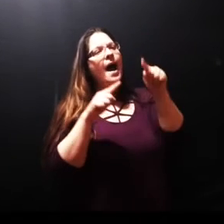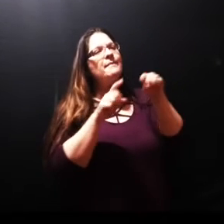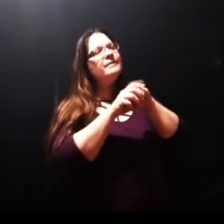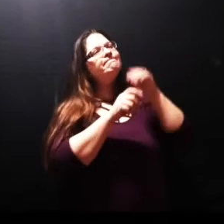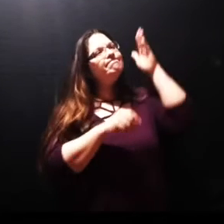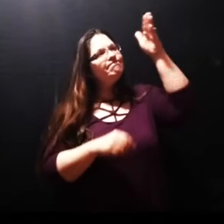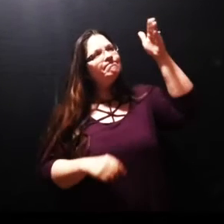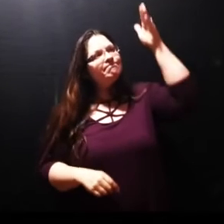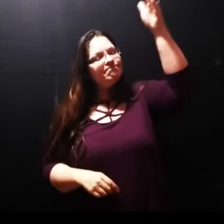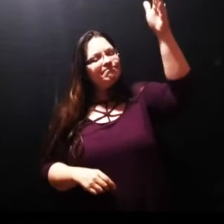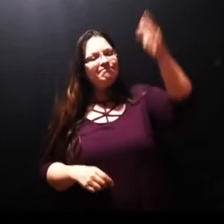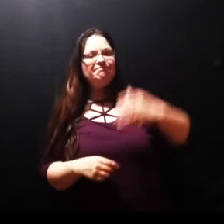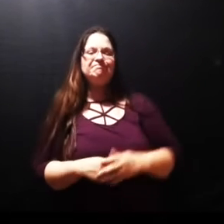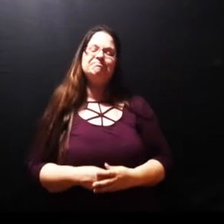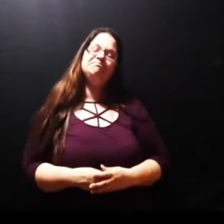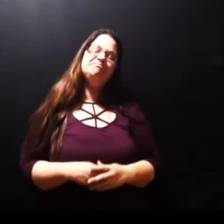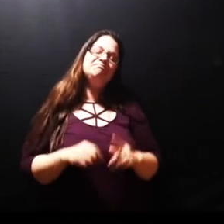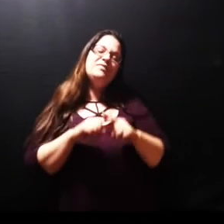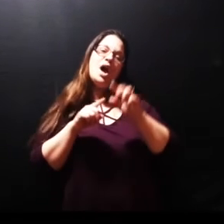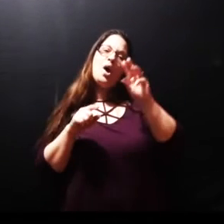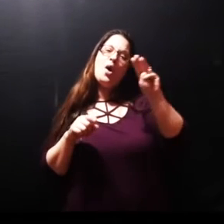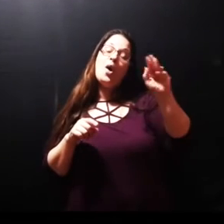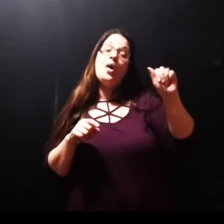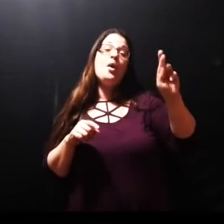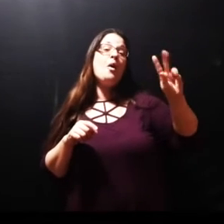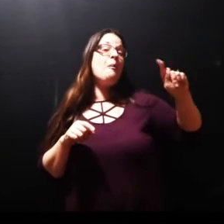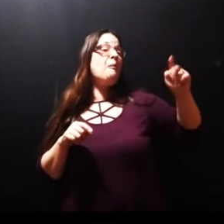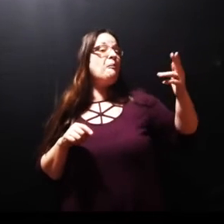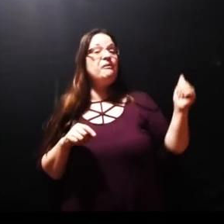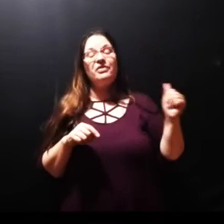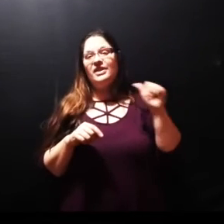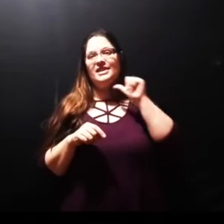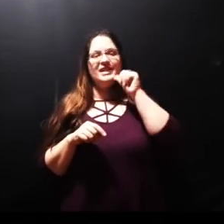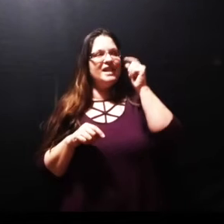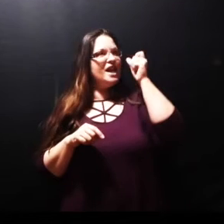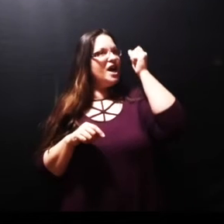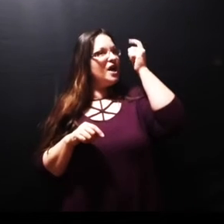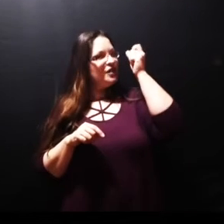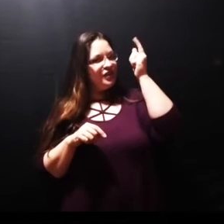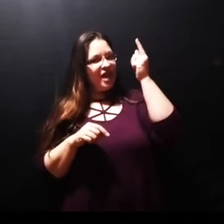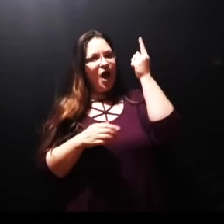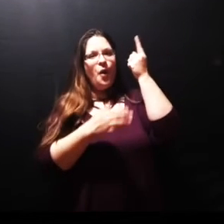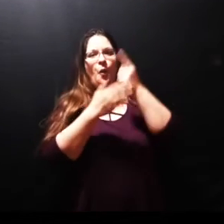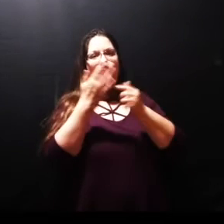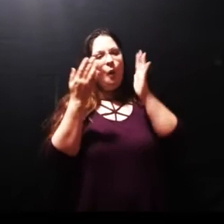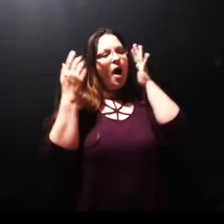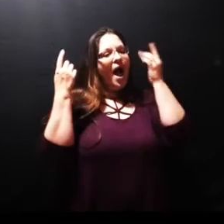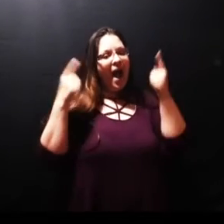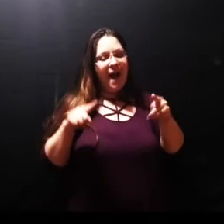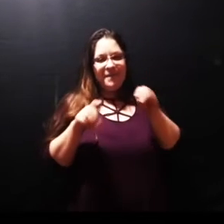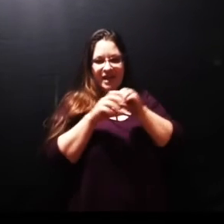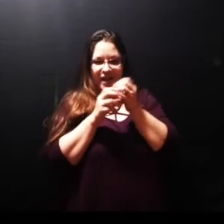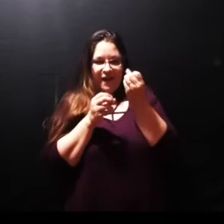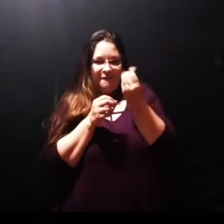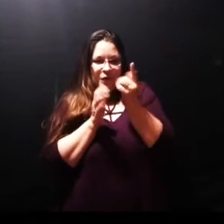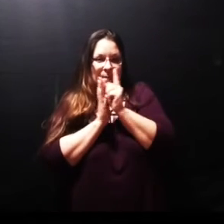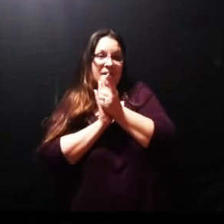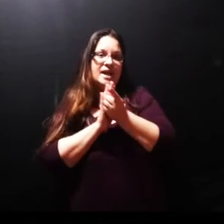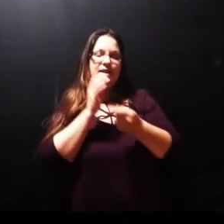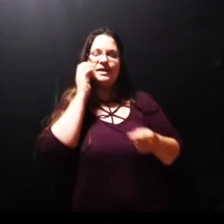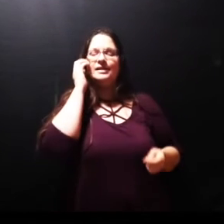but as we end scripture today she doesn't have an inkling of the miracle that's going to happen in just a few minutes